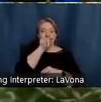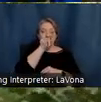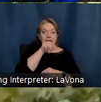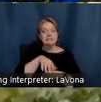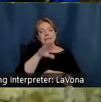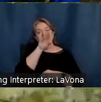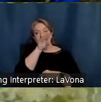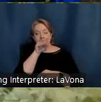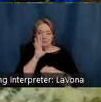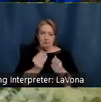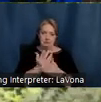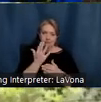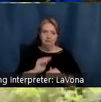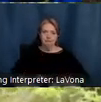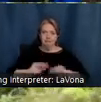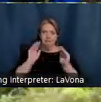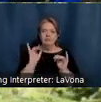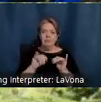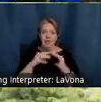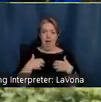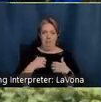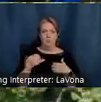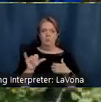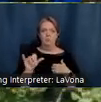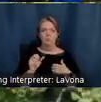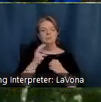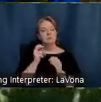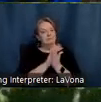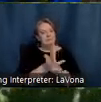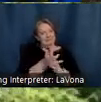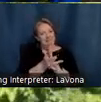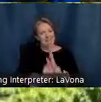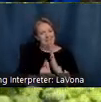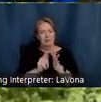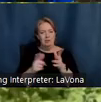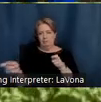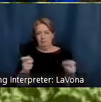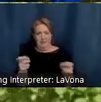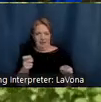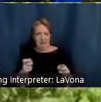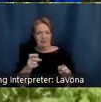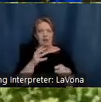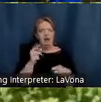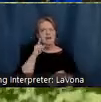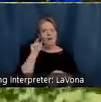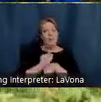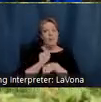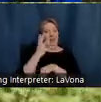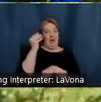She became quite skilled at managing the property and relied on her neighbor's two sons for work outdoors.